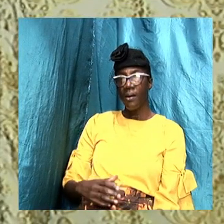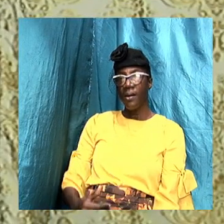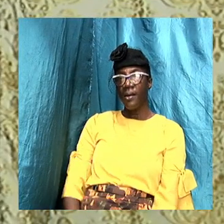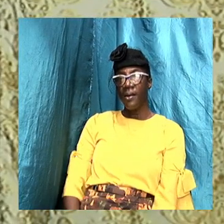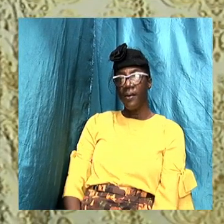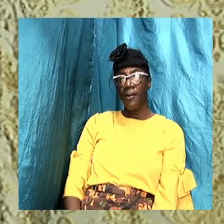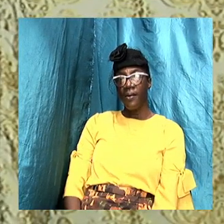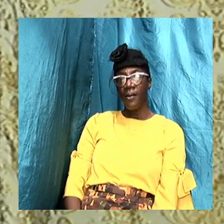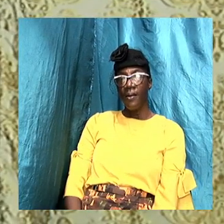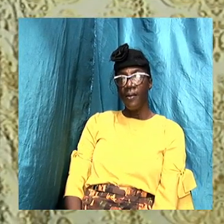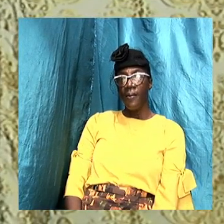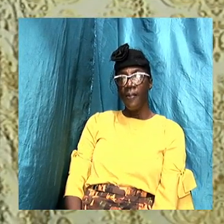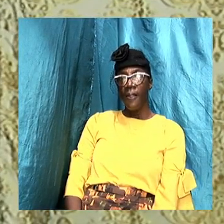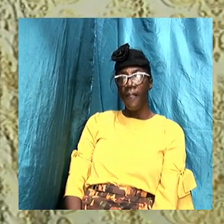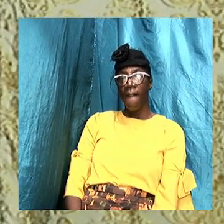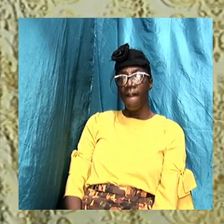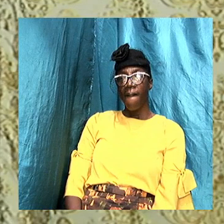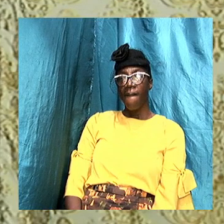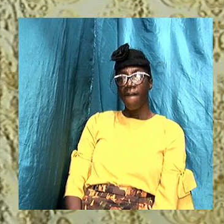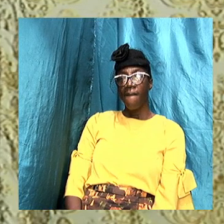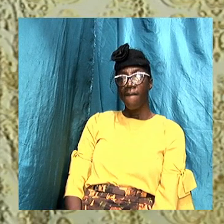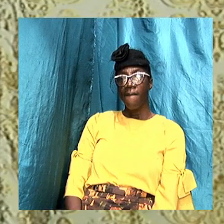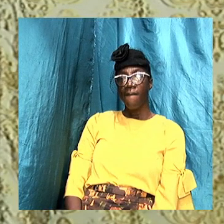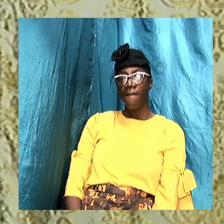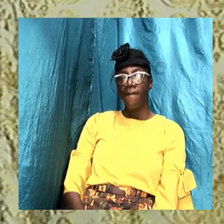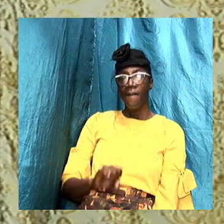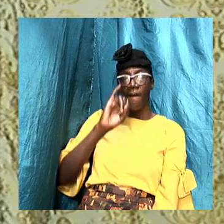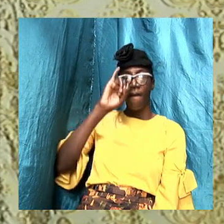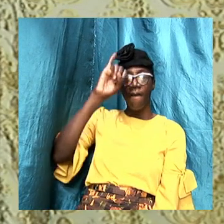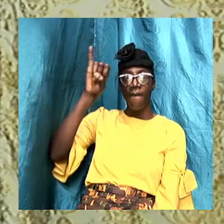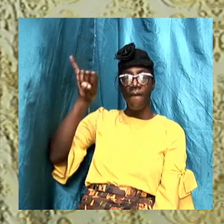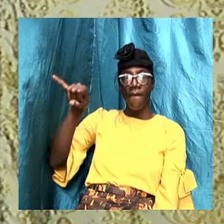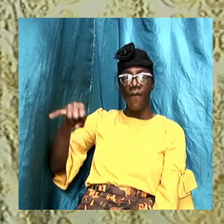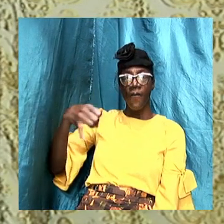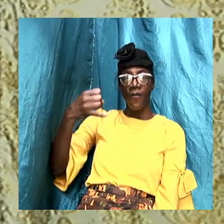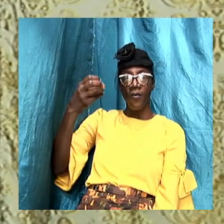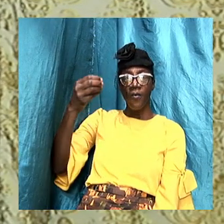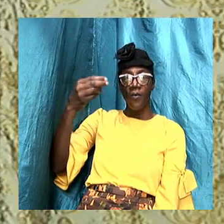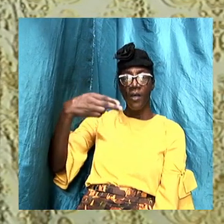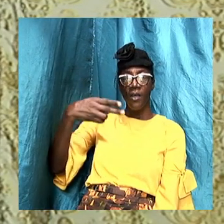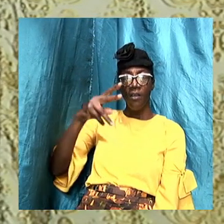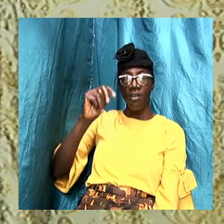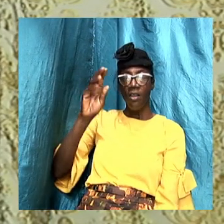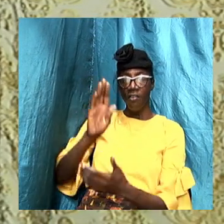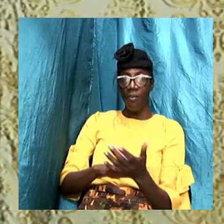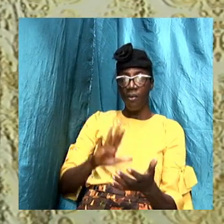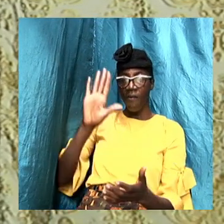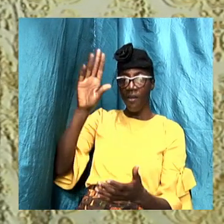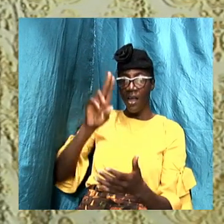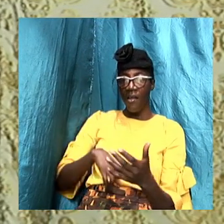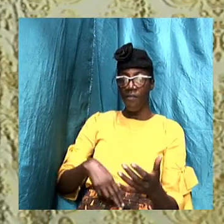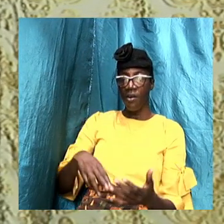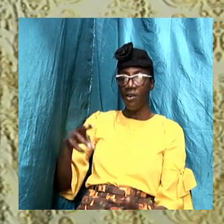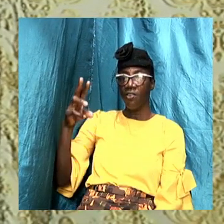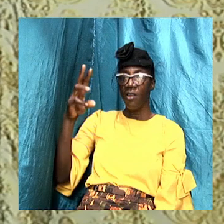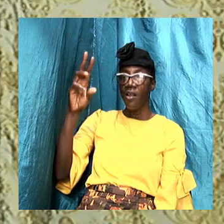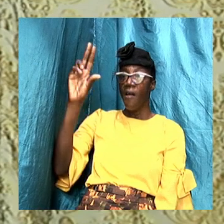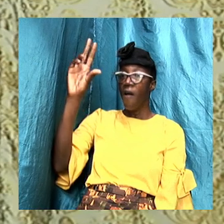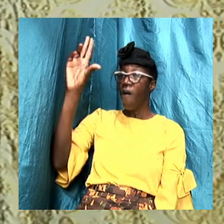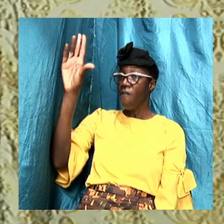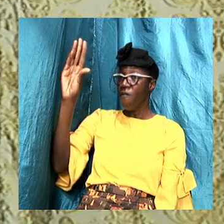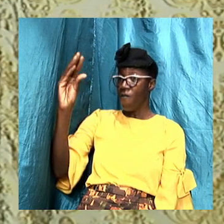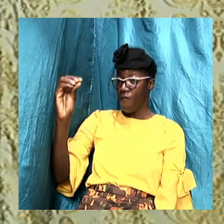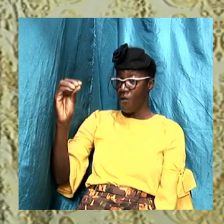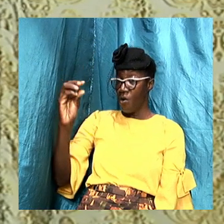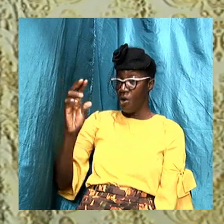scriptures for that John 5 verse 43 John 10 verse 30